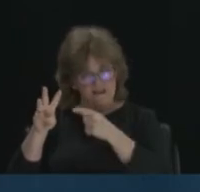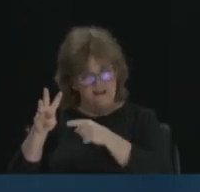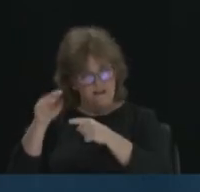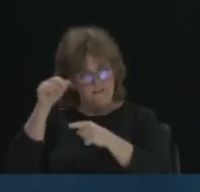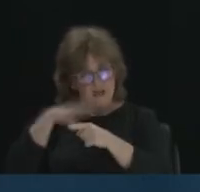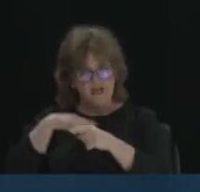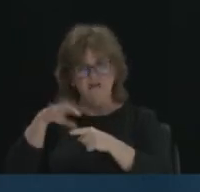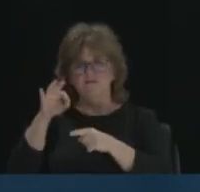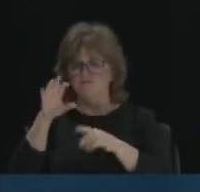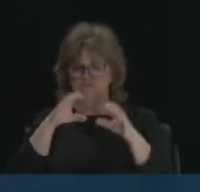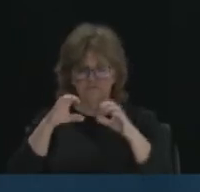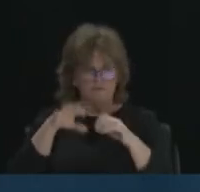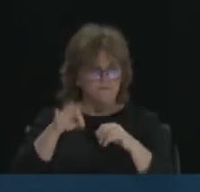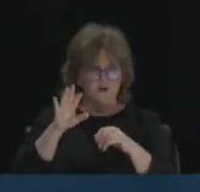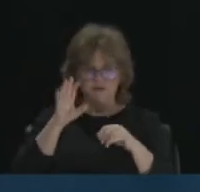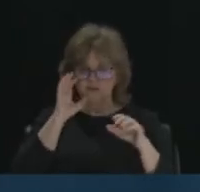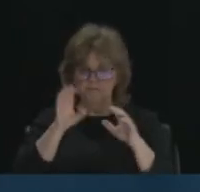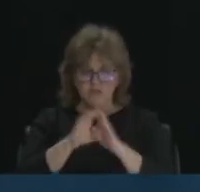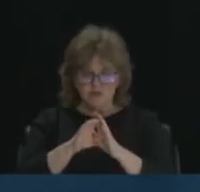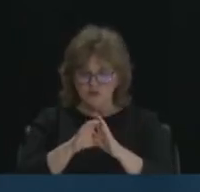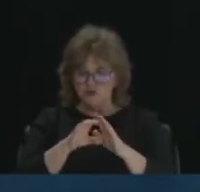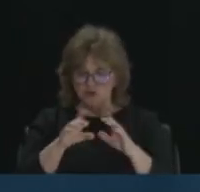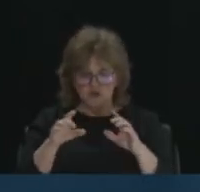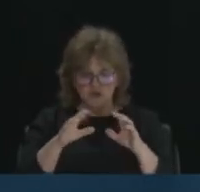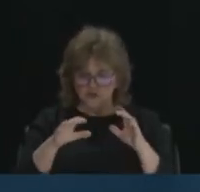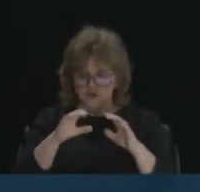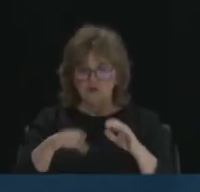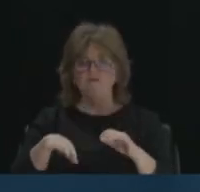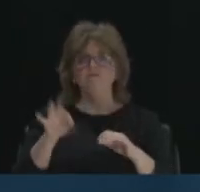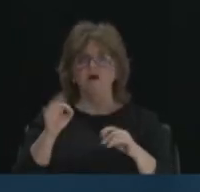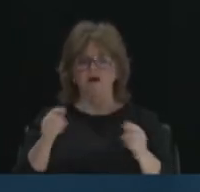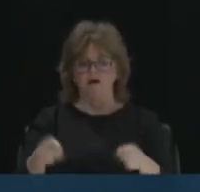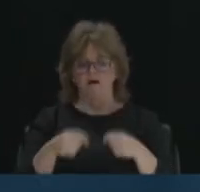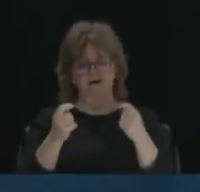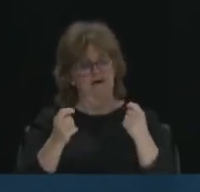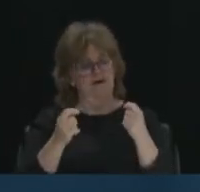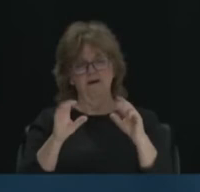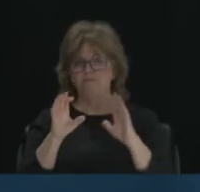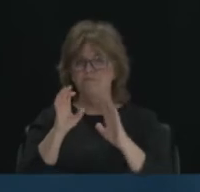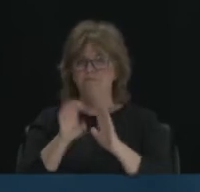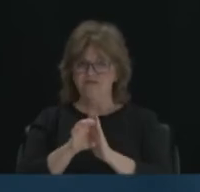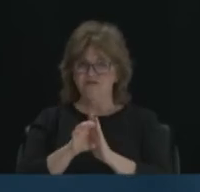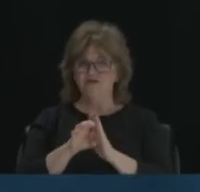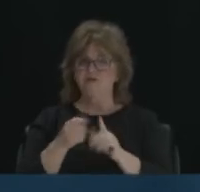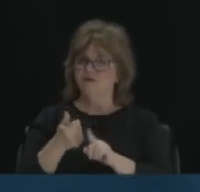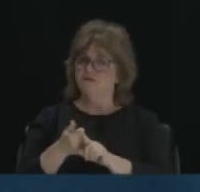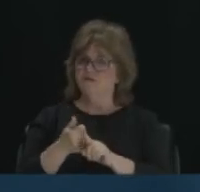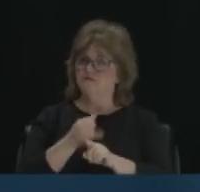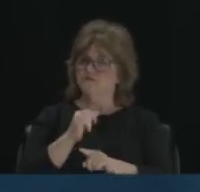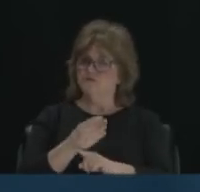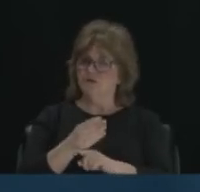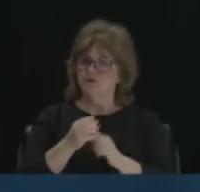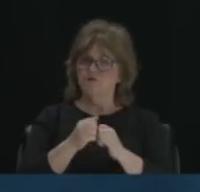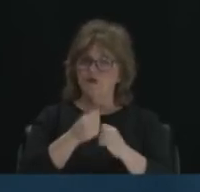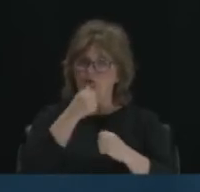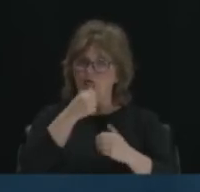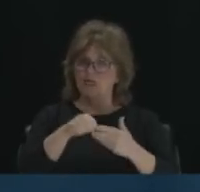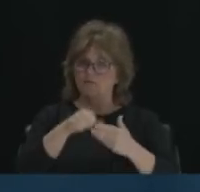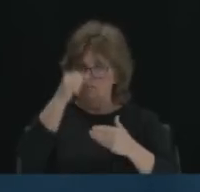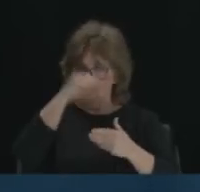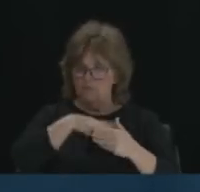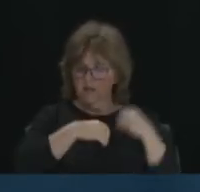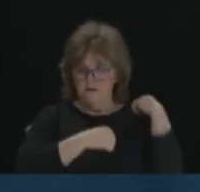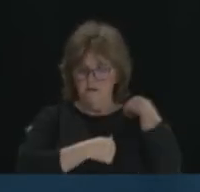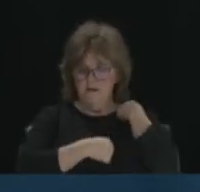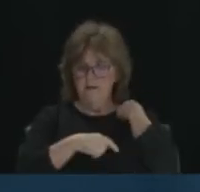Hopefully they will be able to look that person up and be able to see if they can find a picture of him. He was a letter carrier in 1915. He